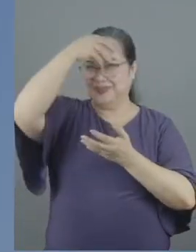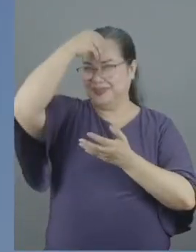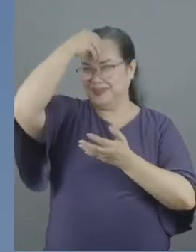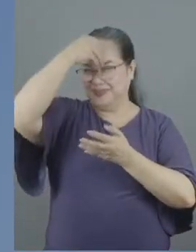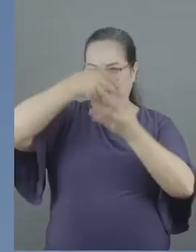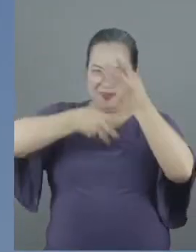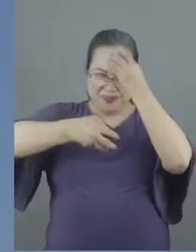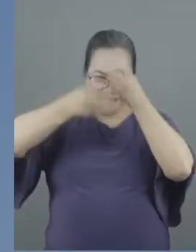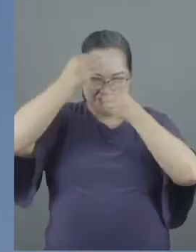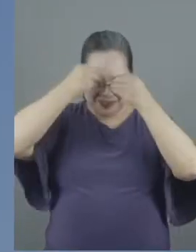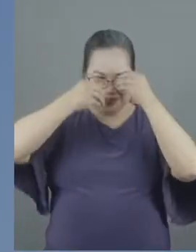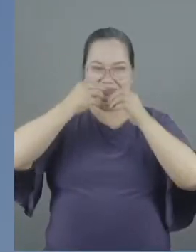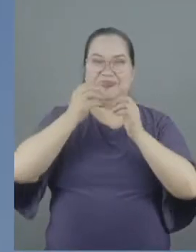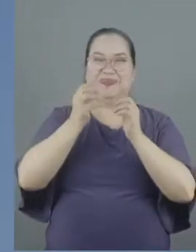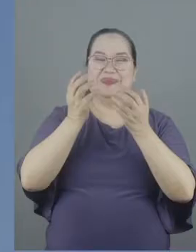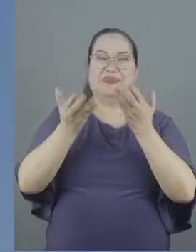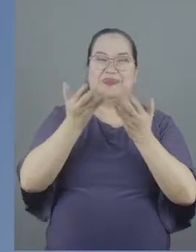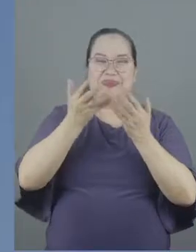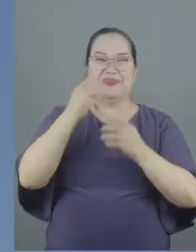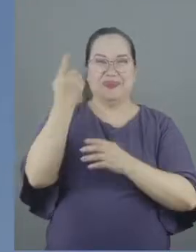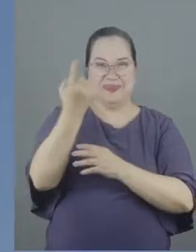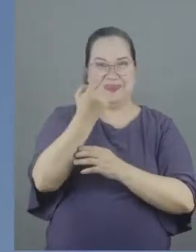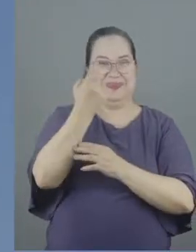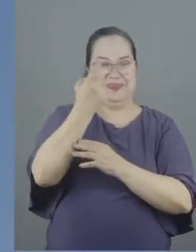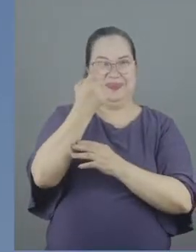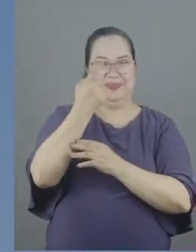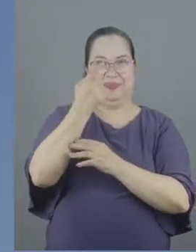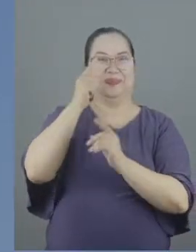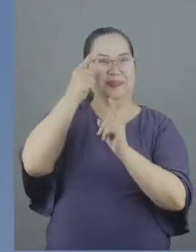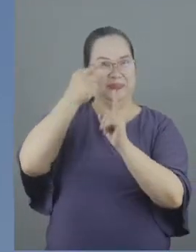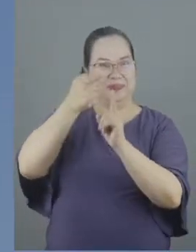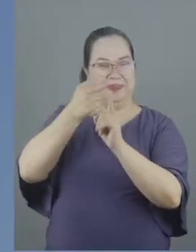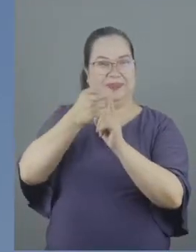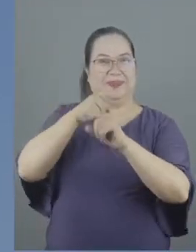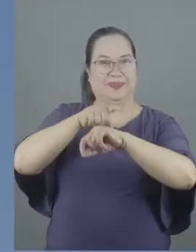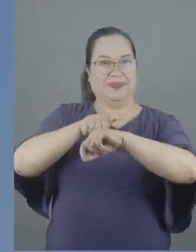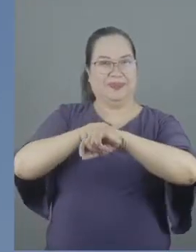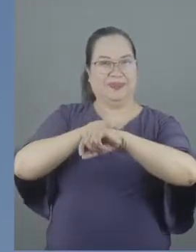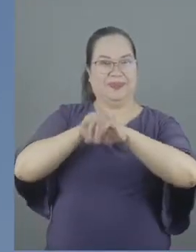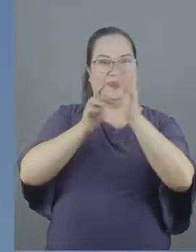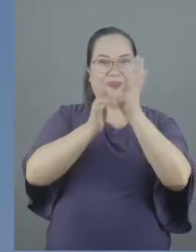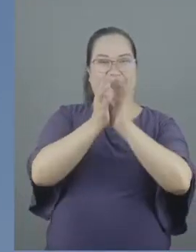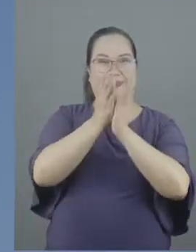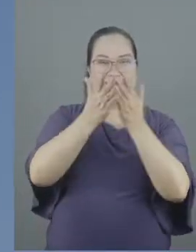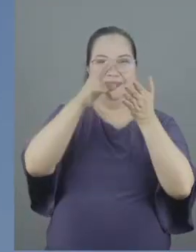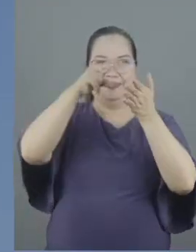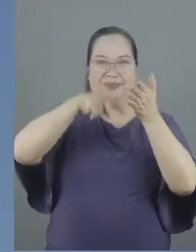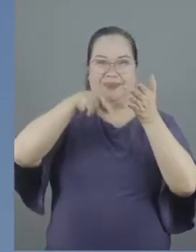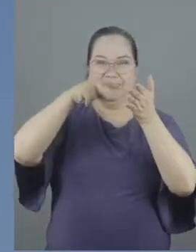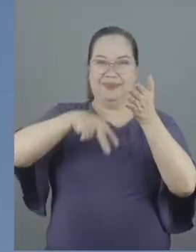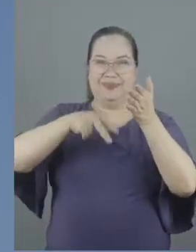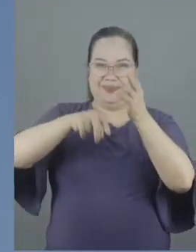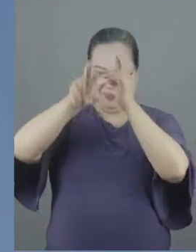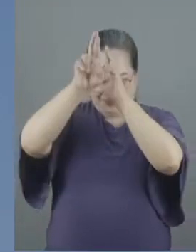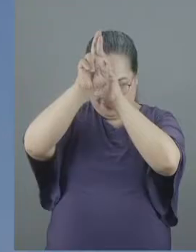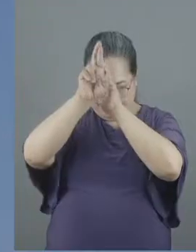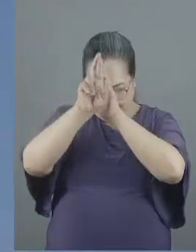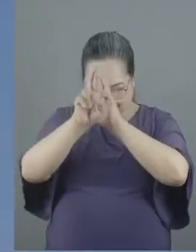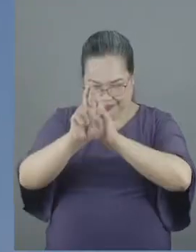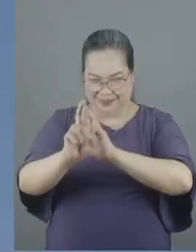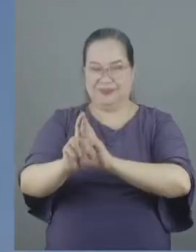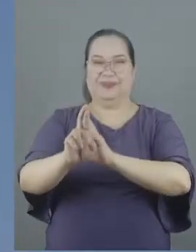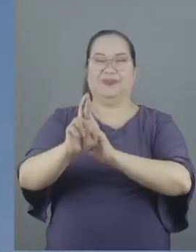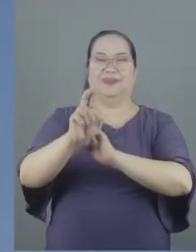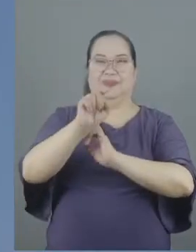it. And may we always regard this time of Scripture reading with the reverence that it